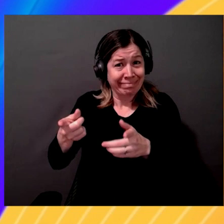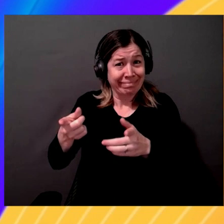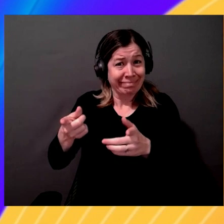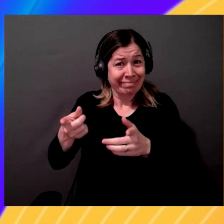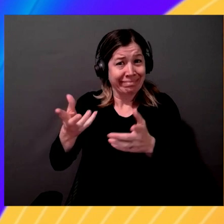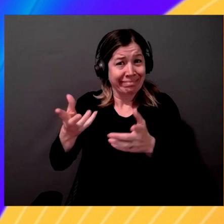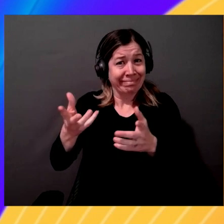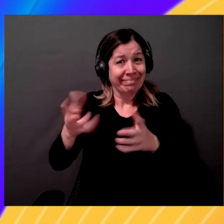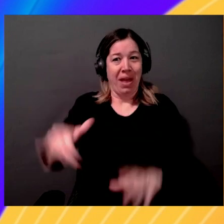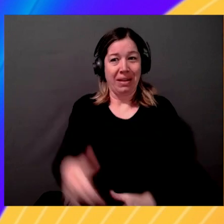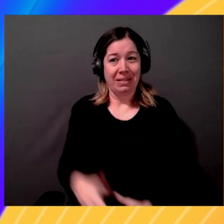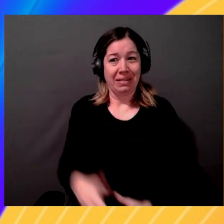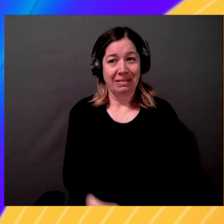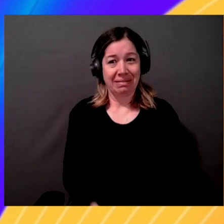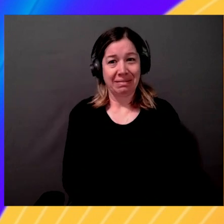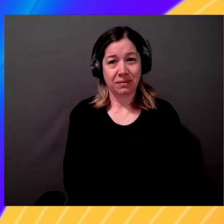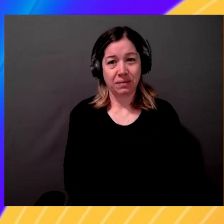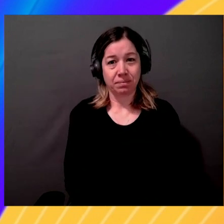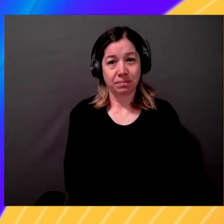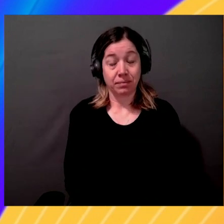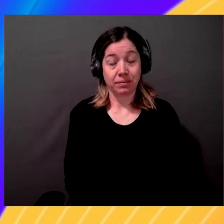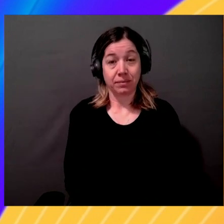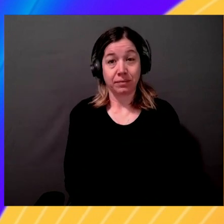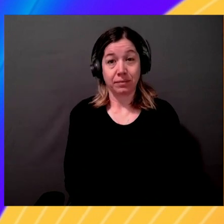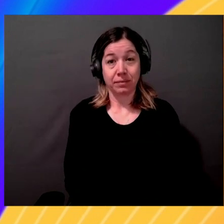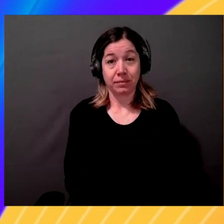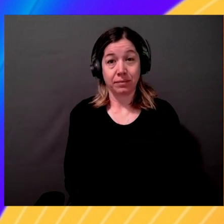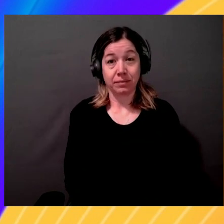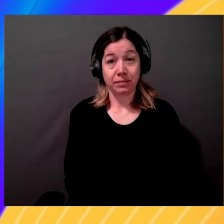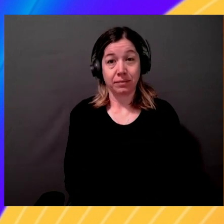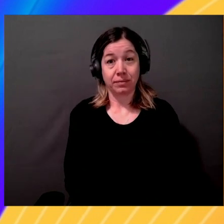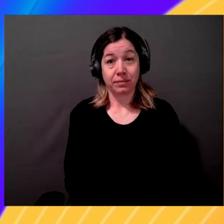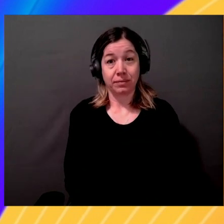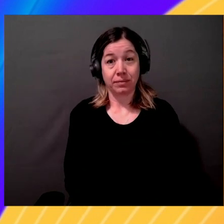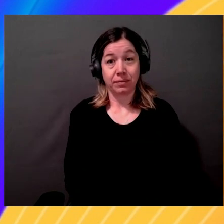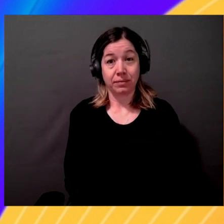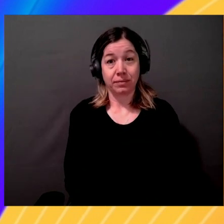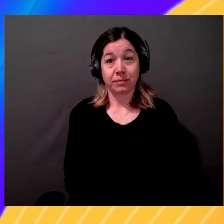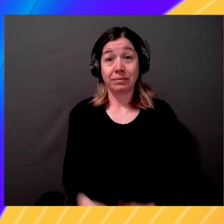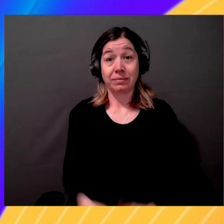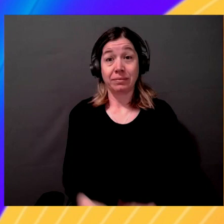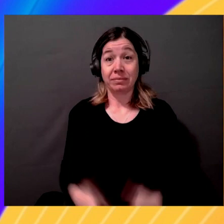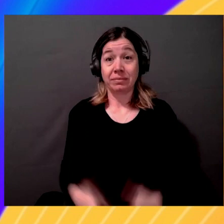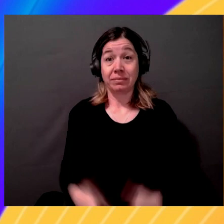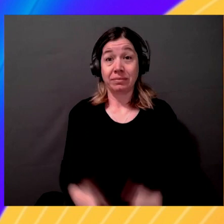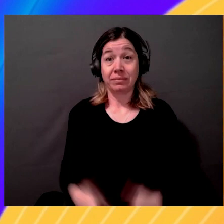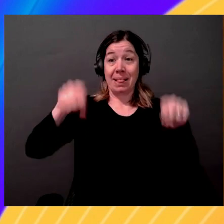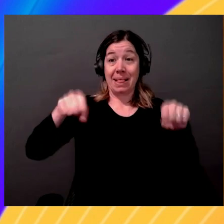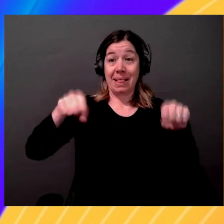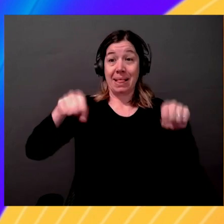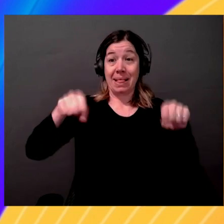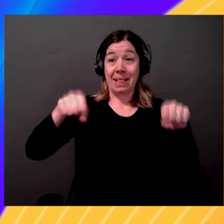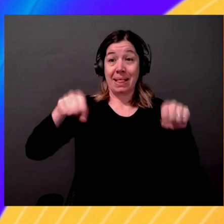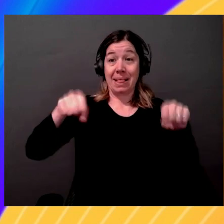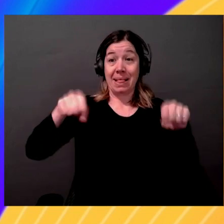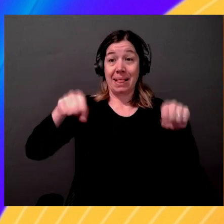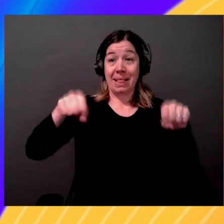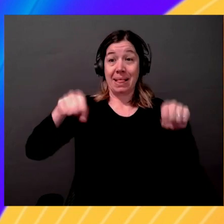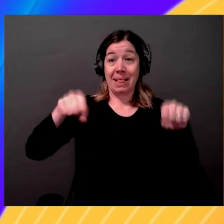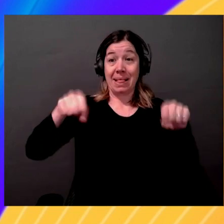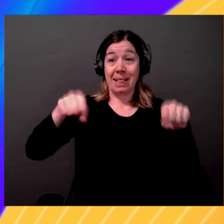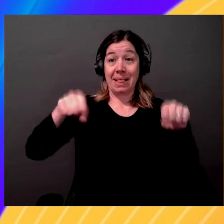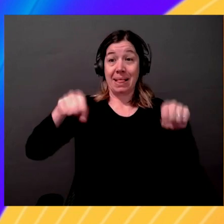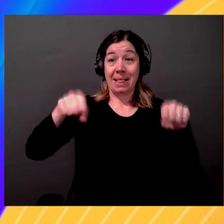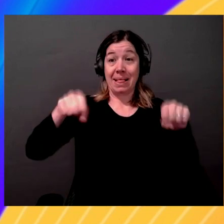Yeah. So, like I said, the possibilities are endless. You can just keep iterating. You can chain these capabilities, right? So now you can start with the